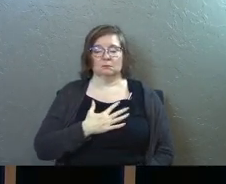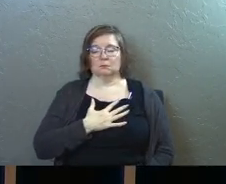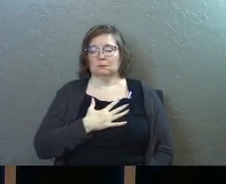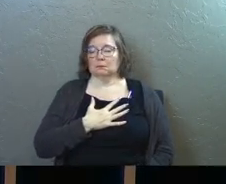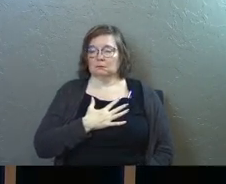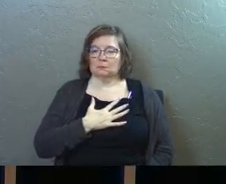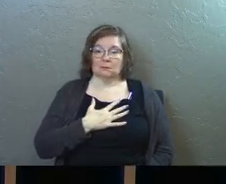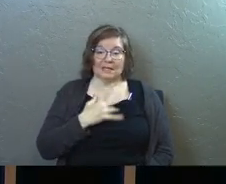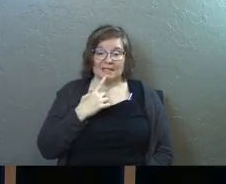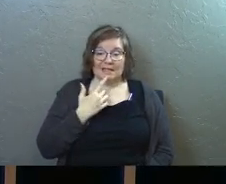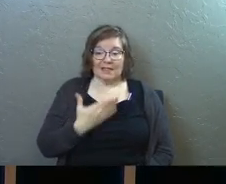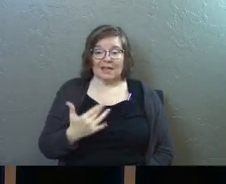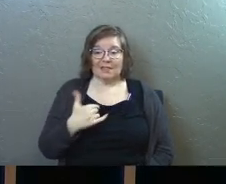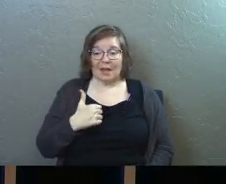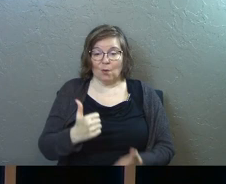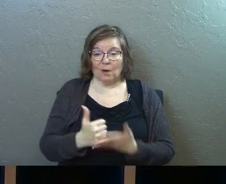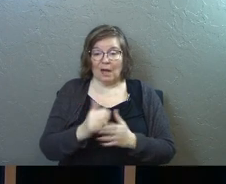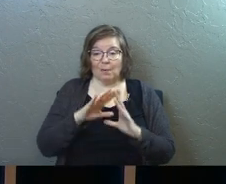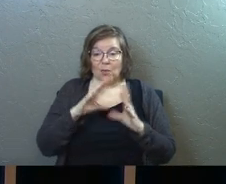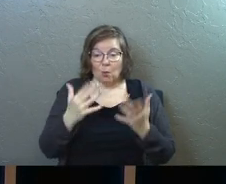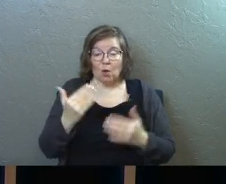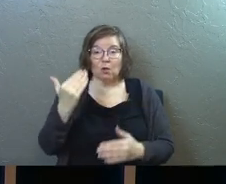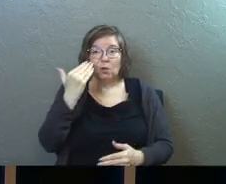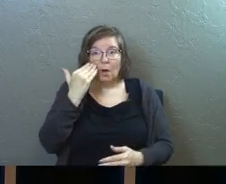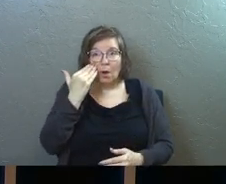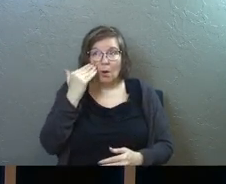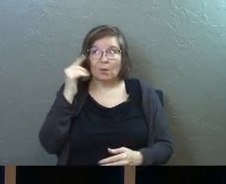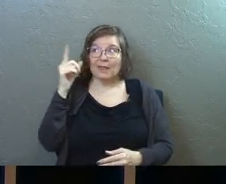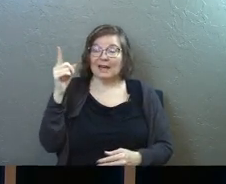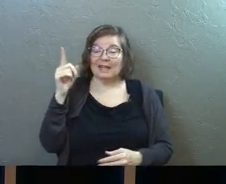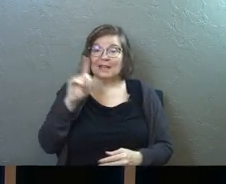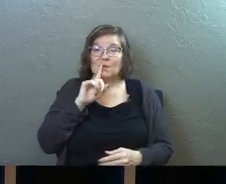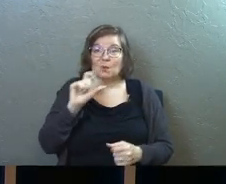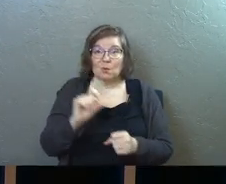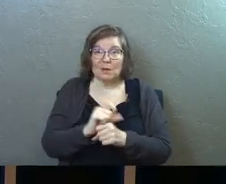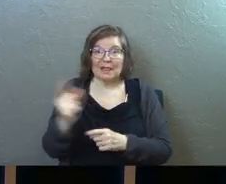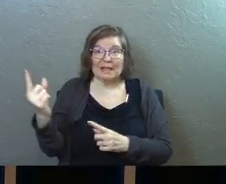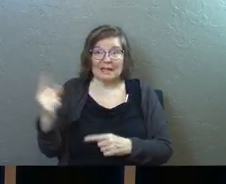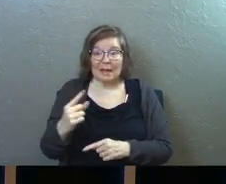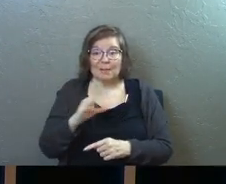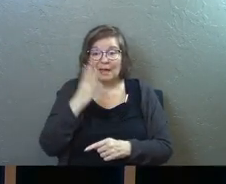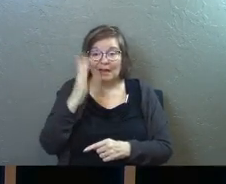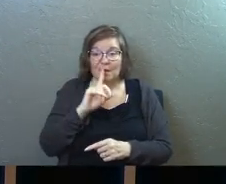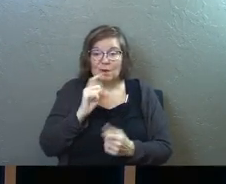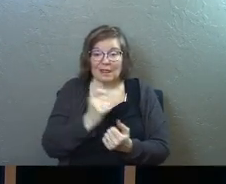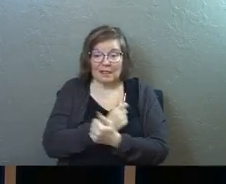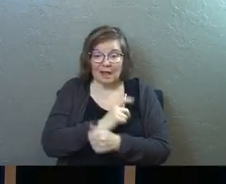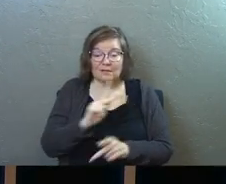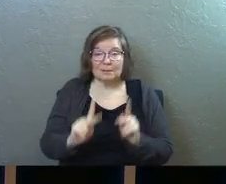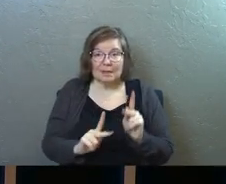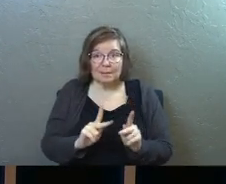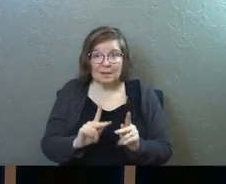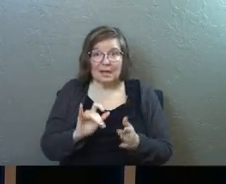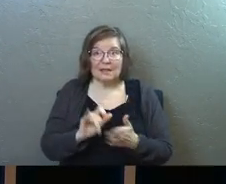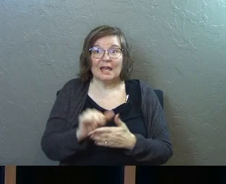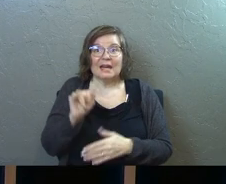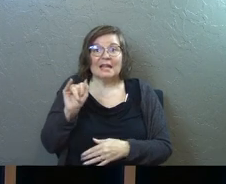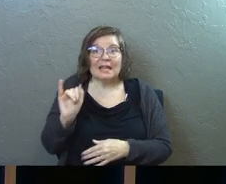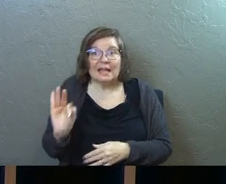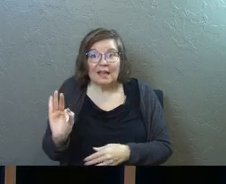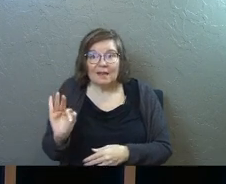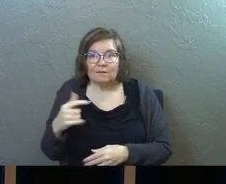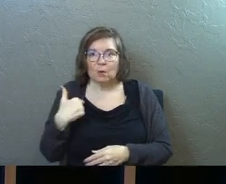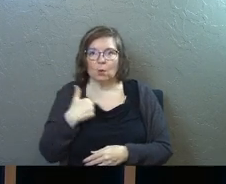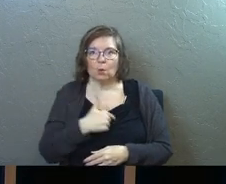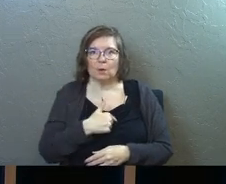he said the thing that would help the world know that he had really come and that God really loves people is if